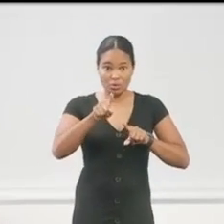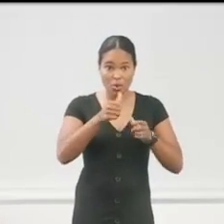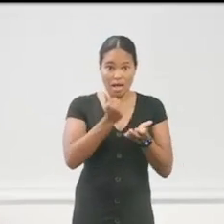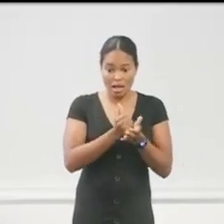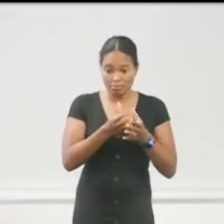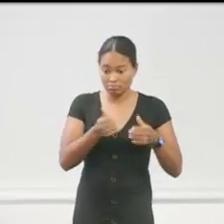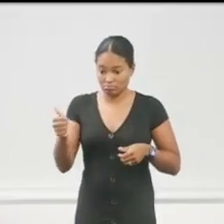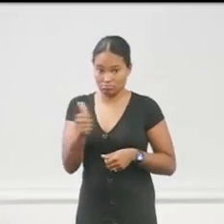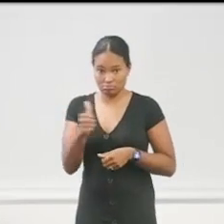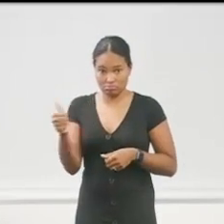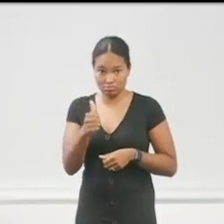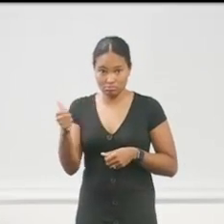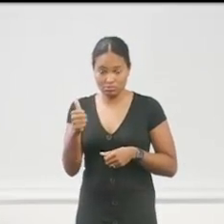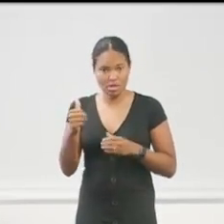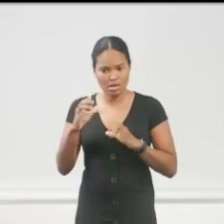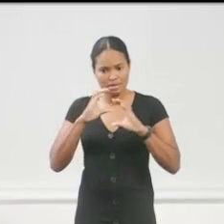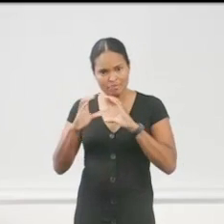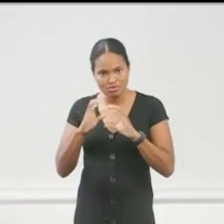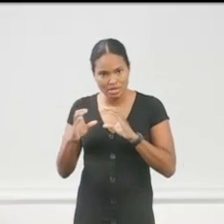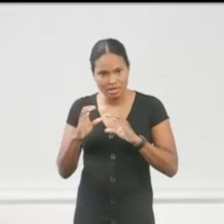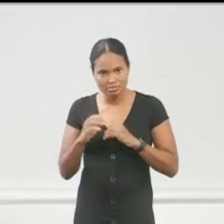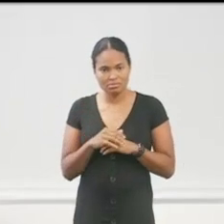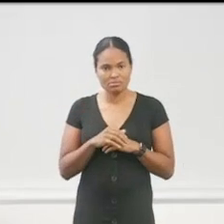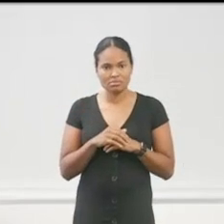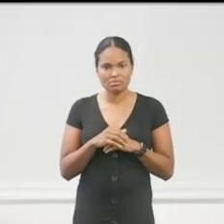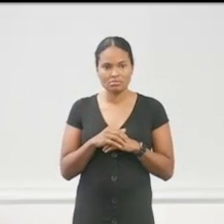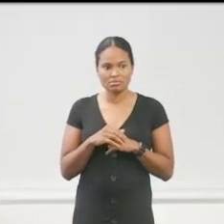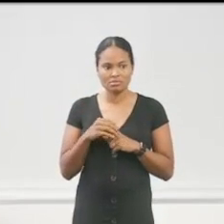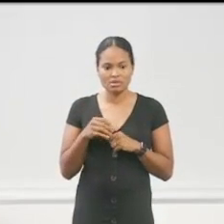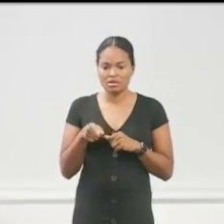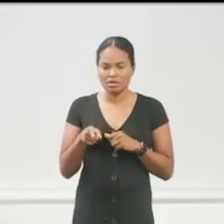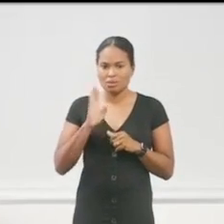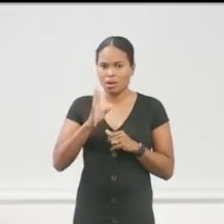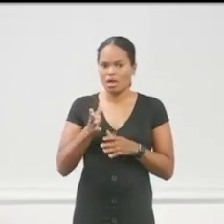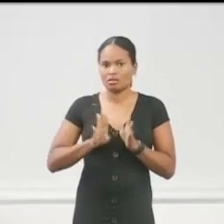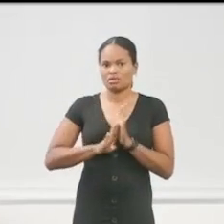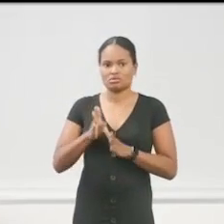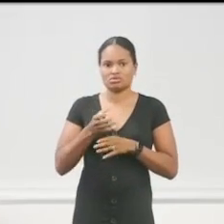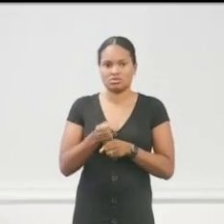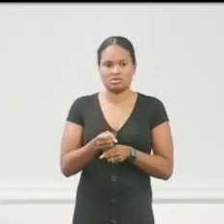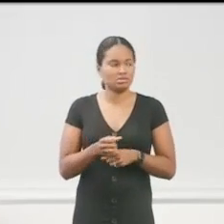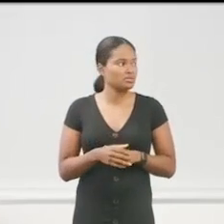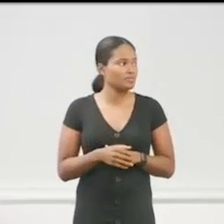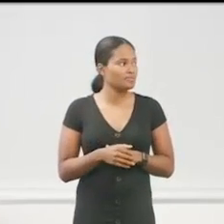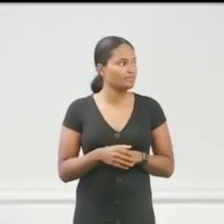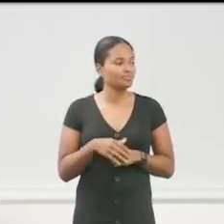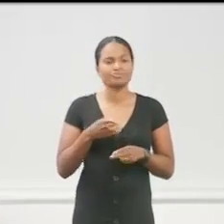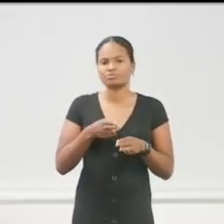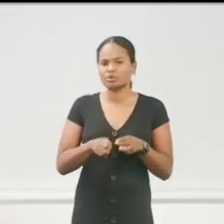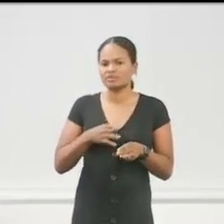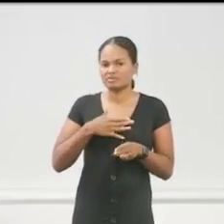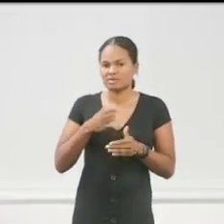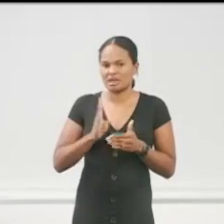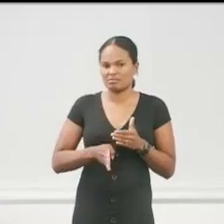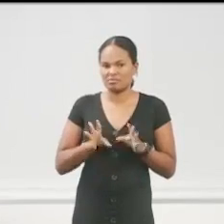How often do you communicate? Okay. Do you let them see that, and do you let them know that? Just real quick, am I in? Who